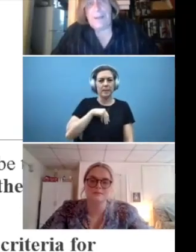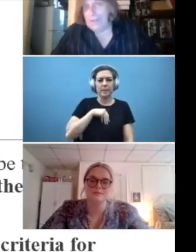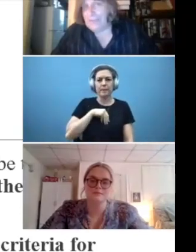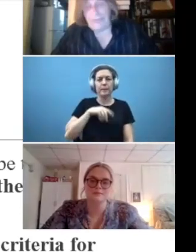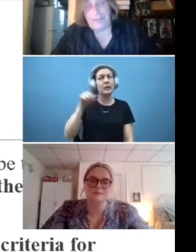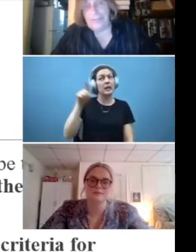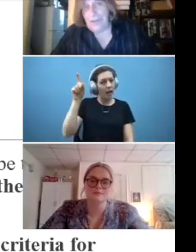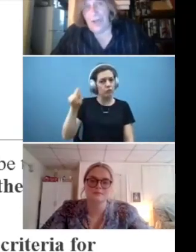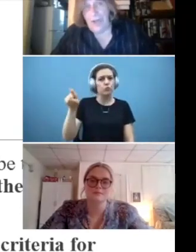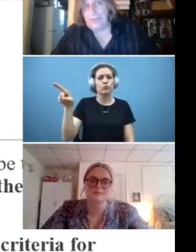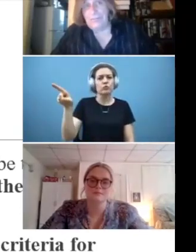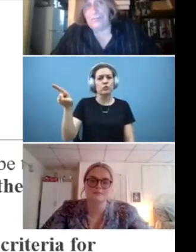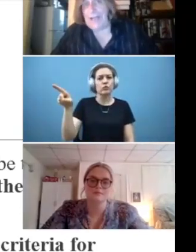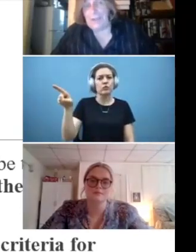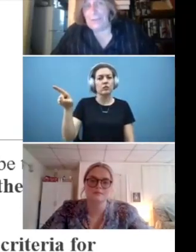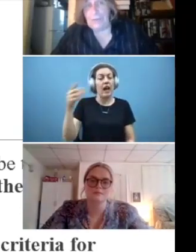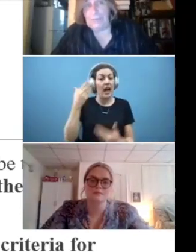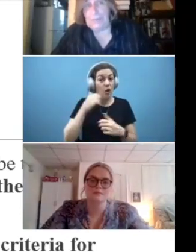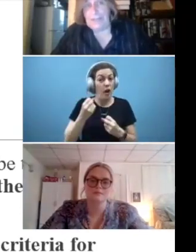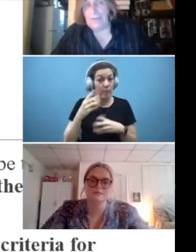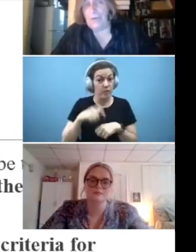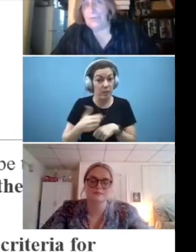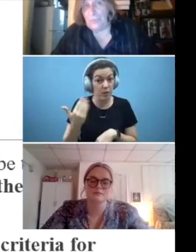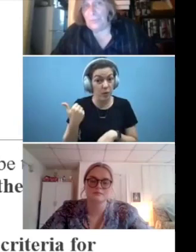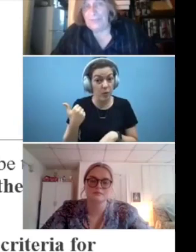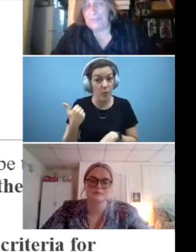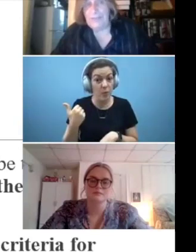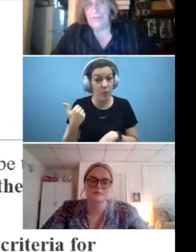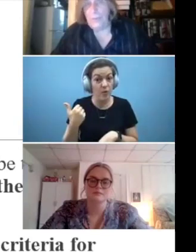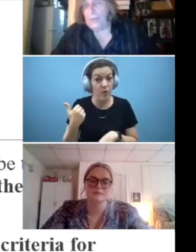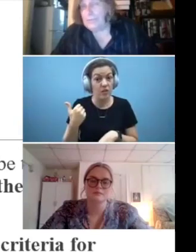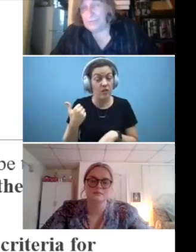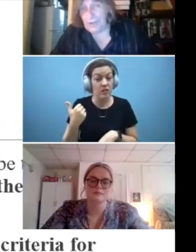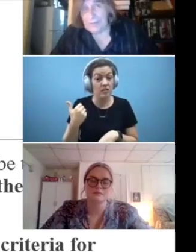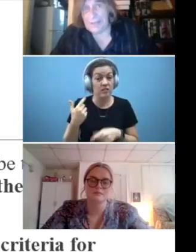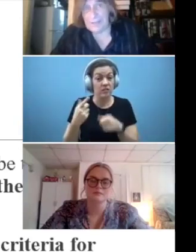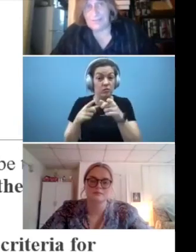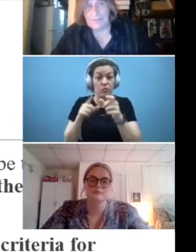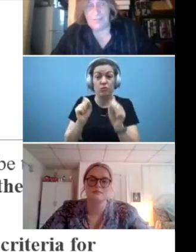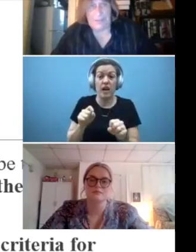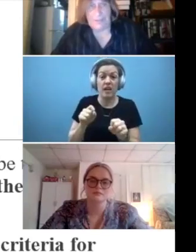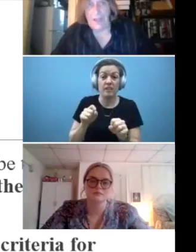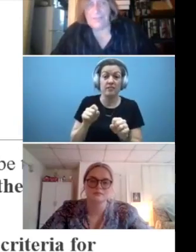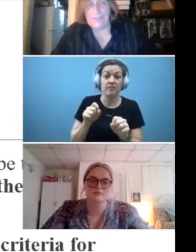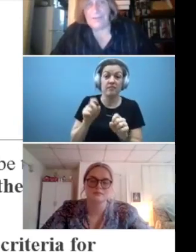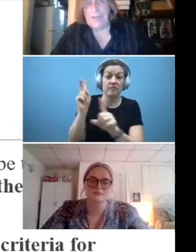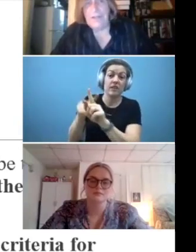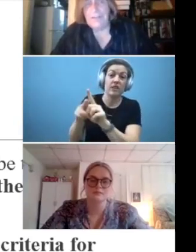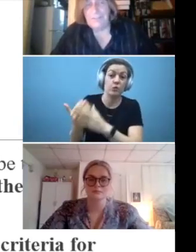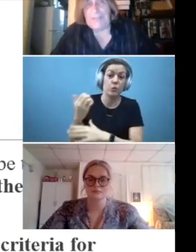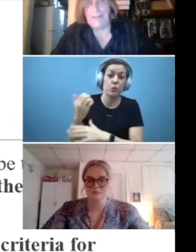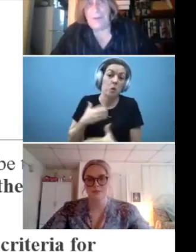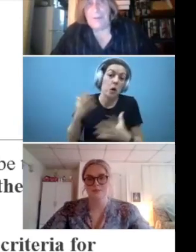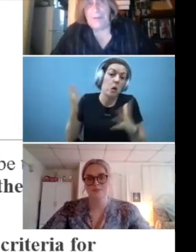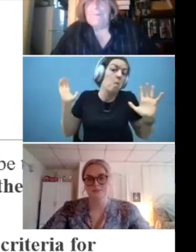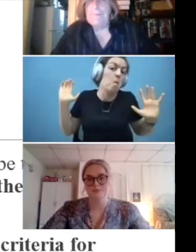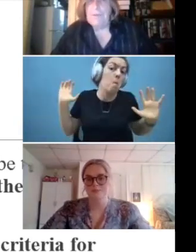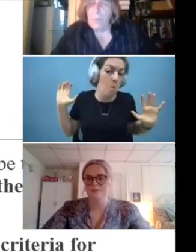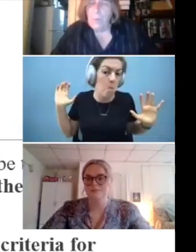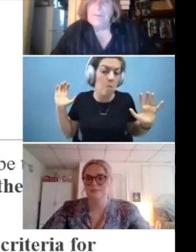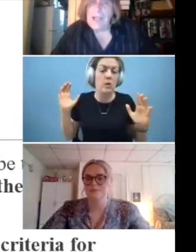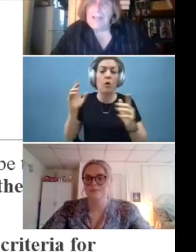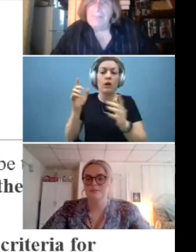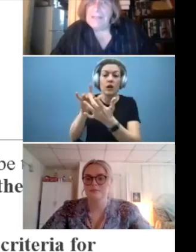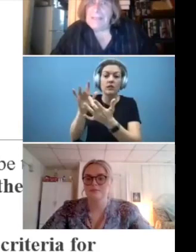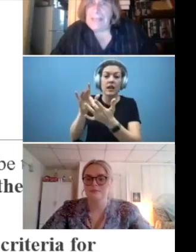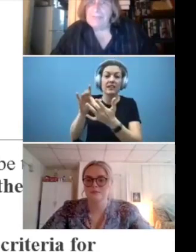I'm not suggesting not to file a new complaint or to raise the issue, or even to contact disability law center to speak about it. But